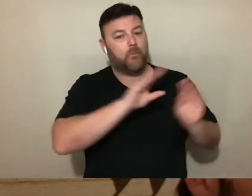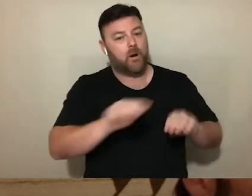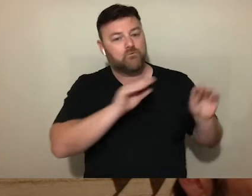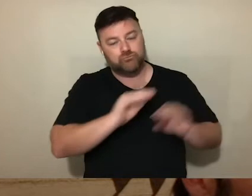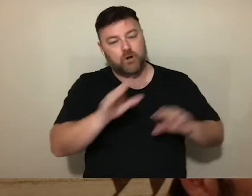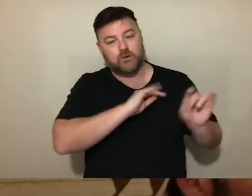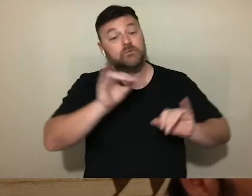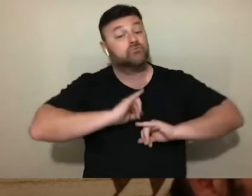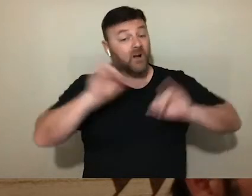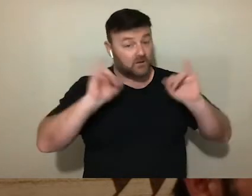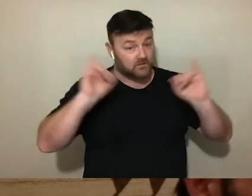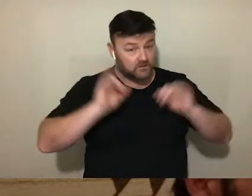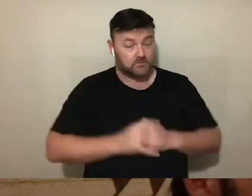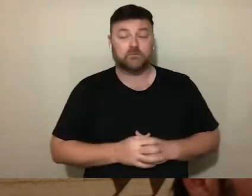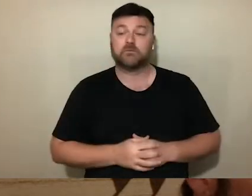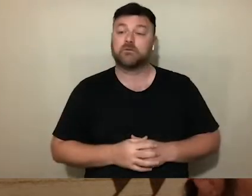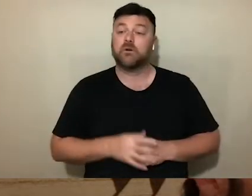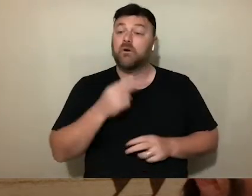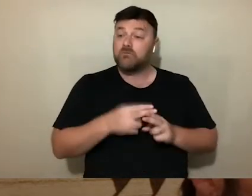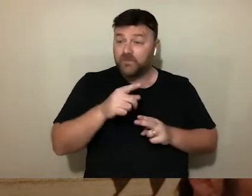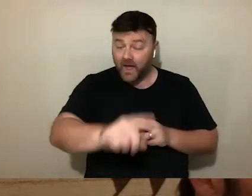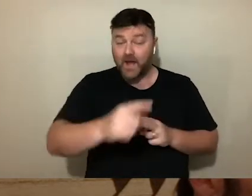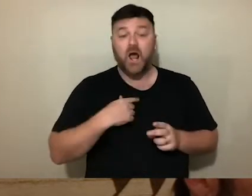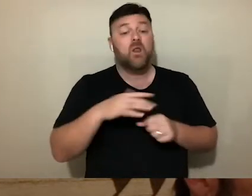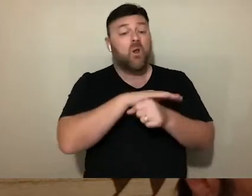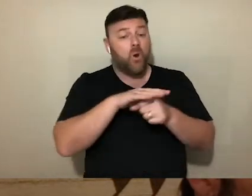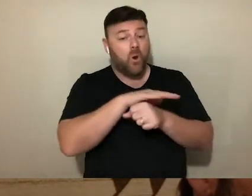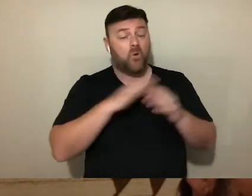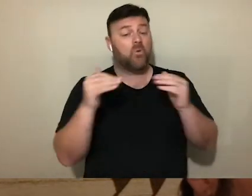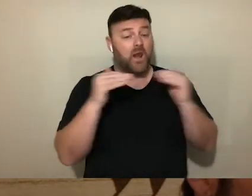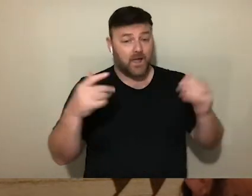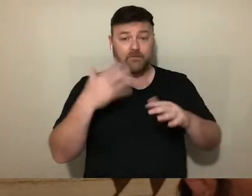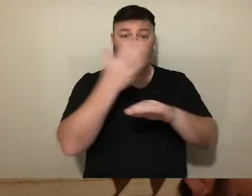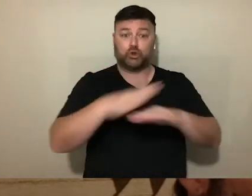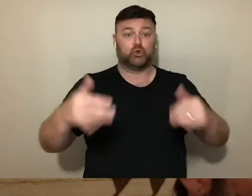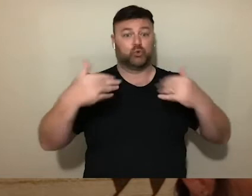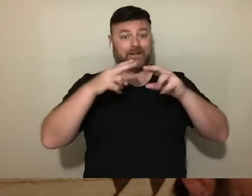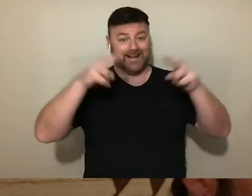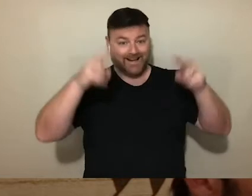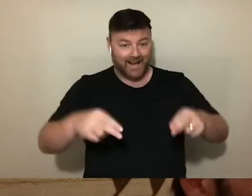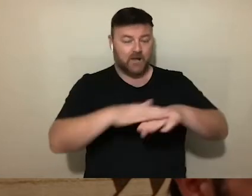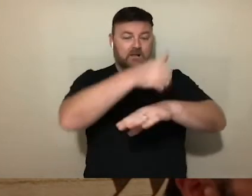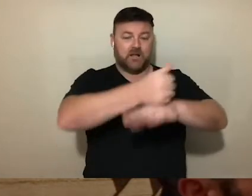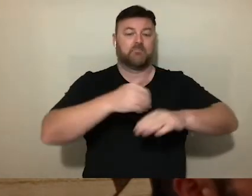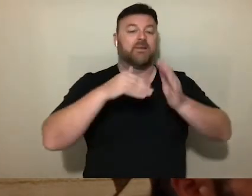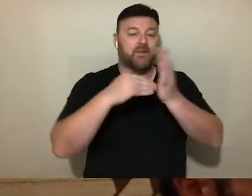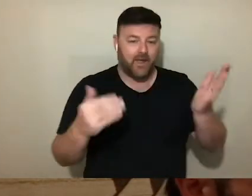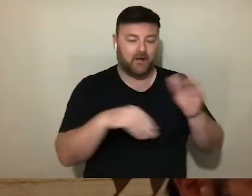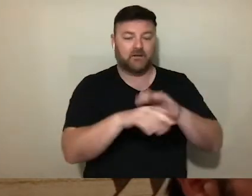Regrettably, at the local level, a new camp has been quickly erected to host those people whose momentary abode were the roads of Lesbos.